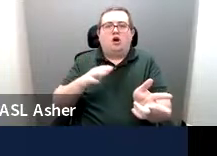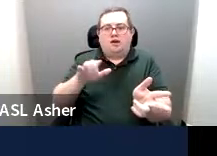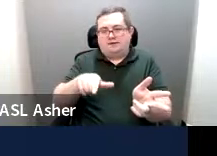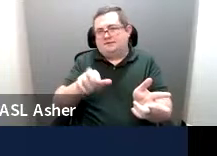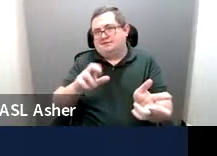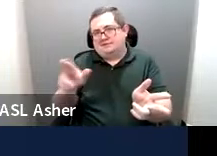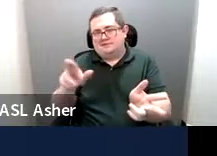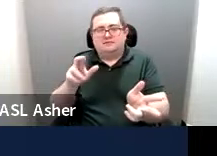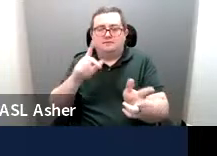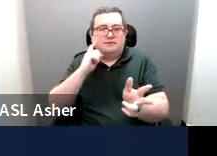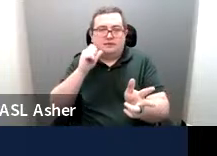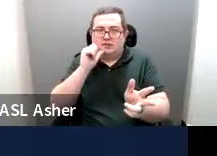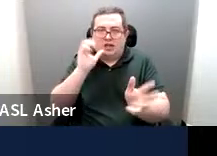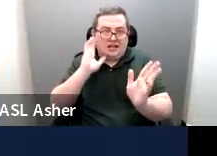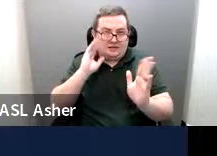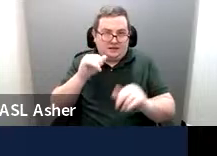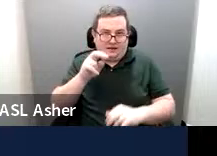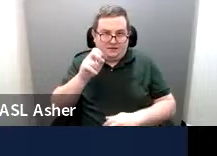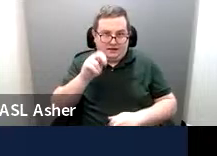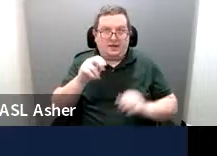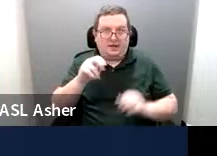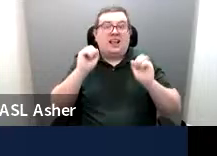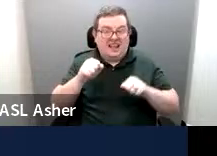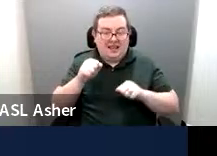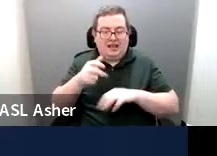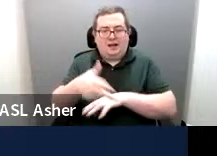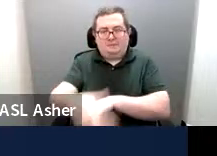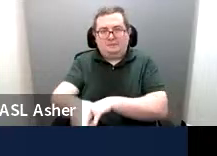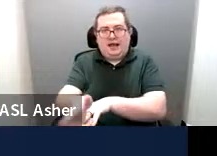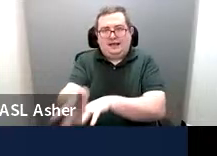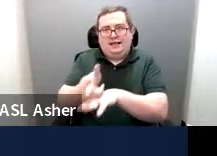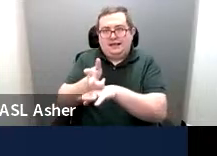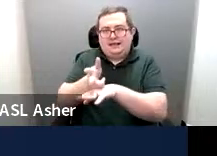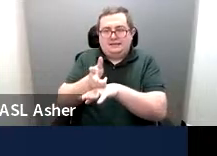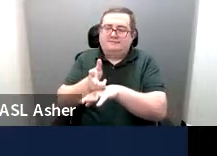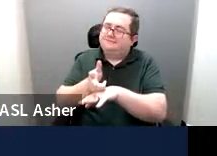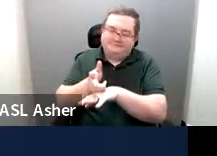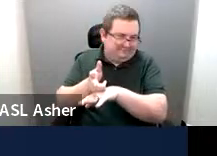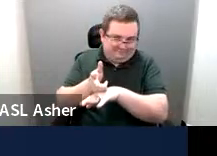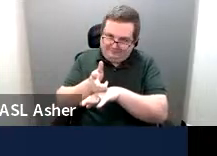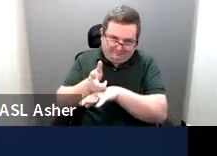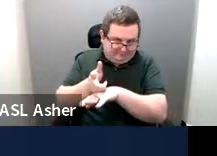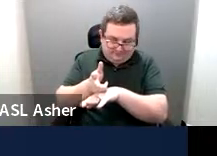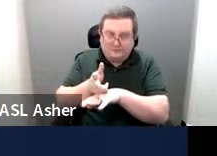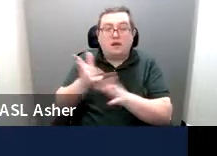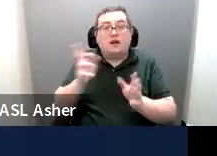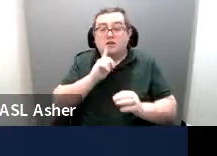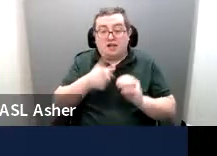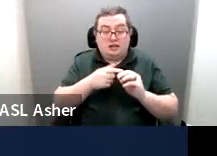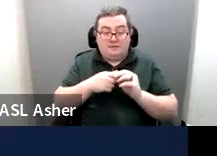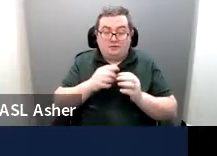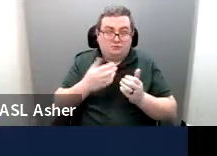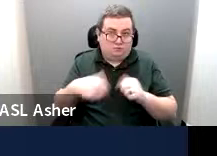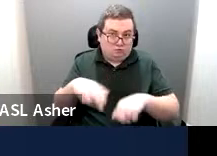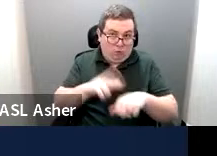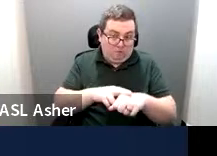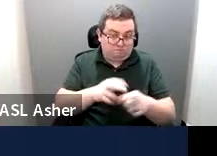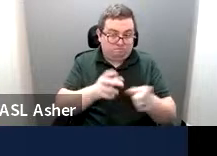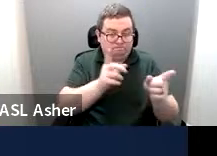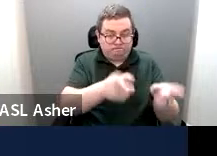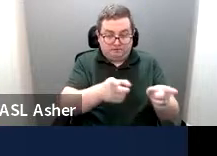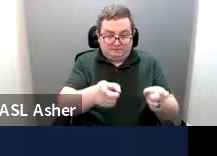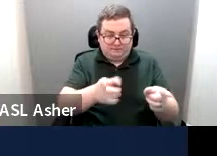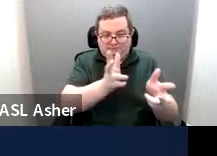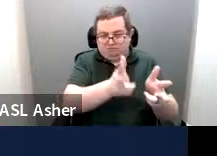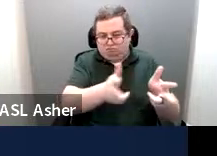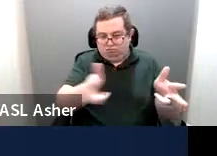there's not an expectation that the van will be able to back into an angled space. But if we're talking about your standard perpendicular